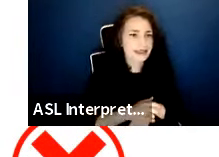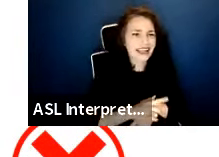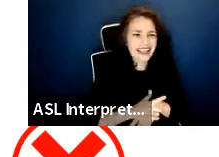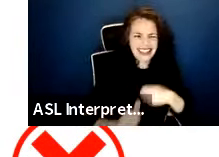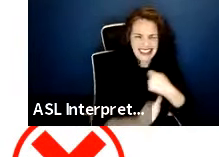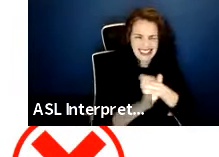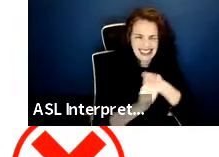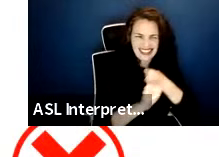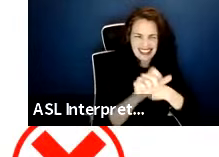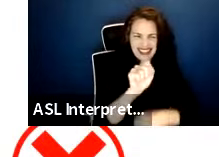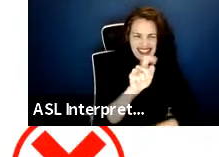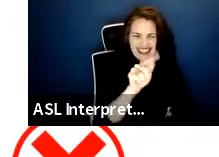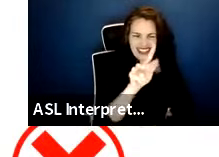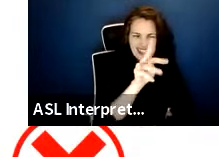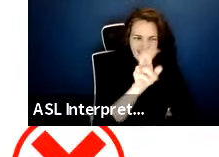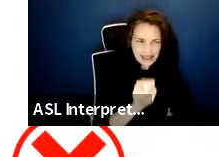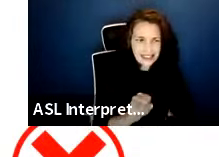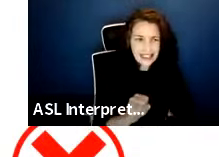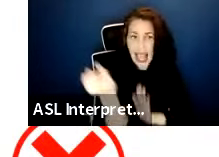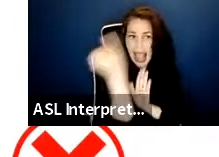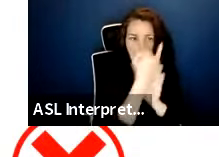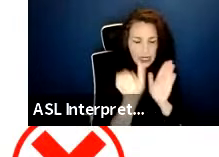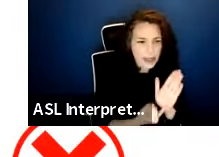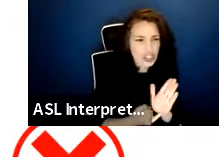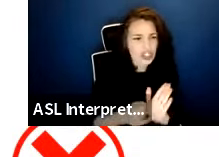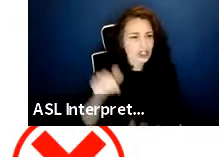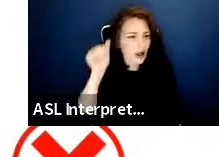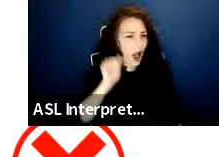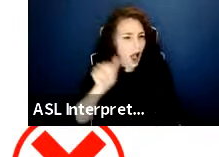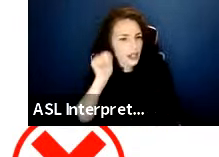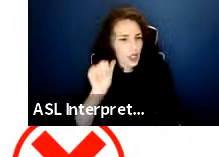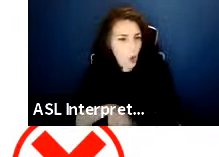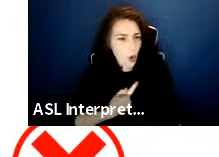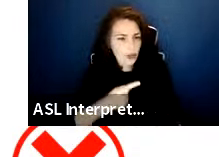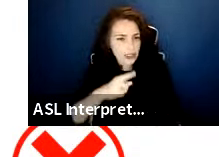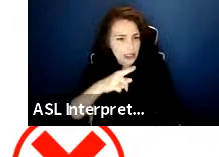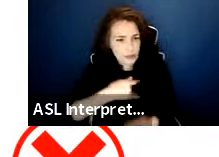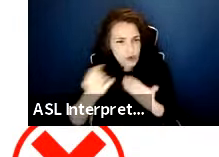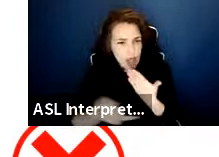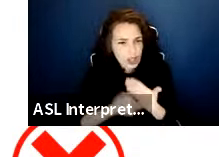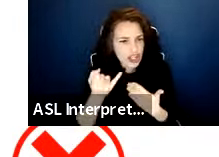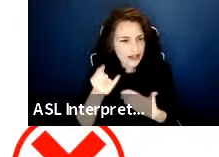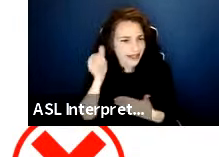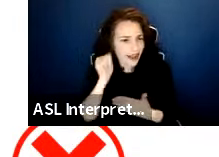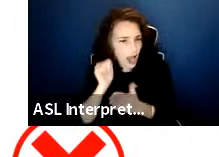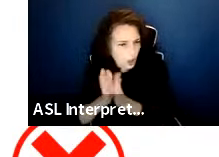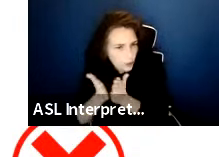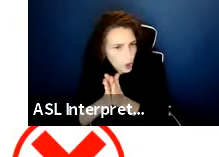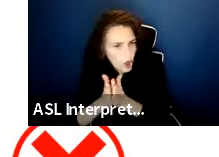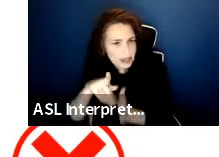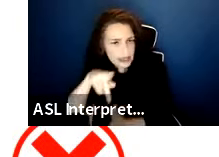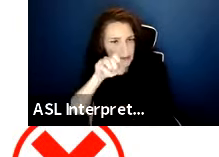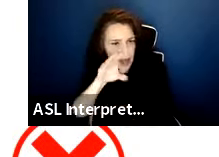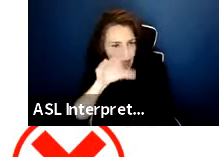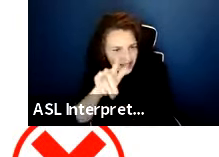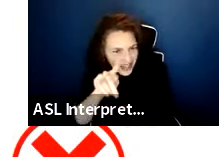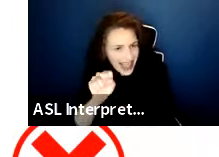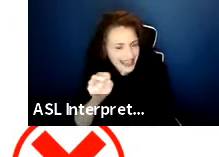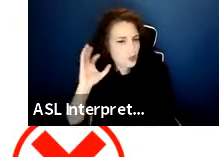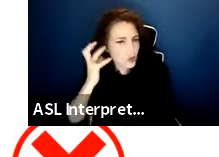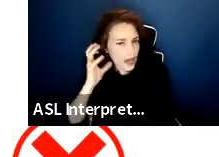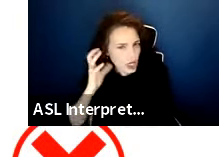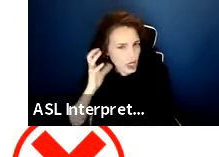audio-only projects like audio books, podcasts, radio plays. The other content that's not covered under the micro